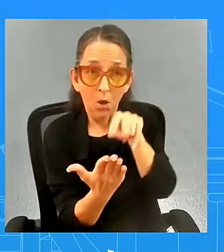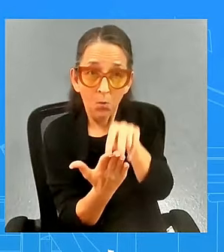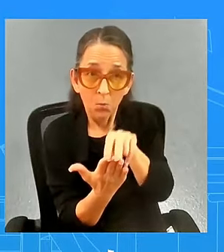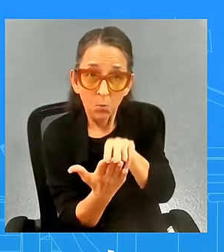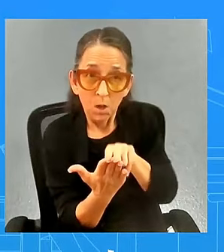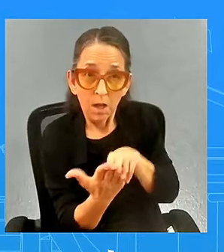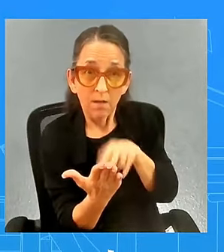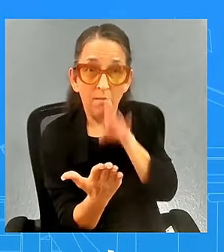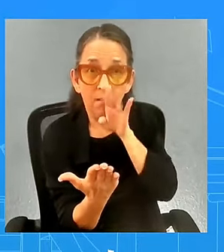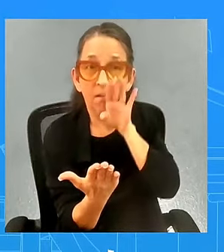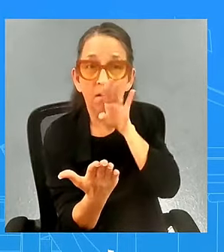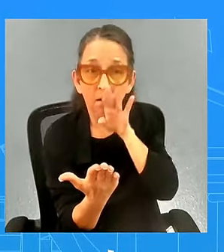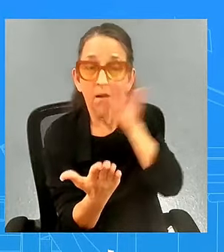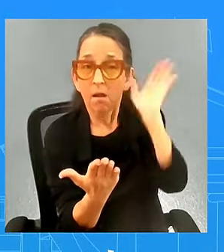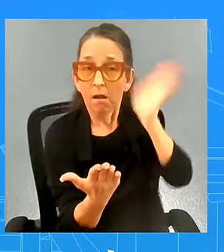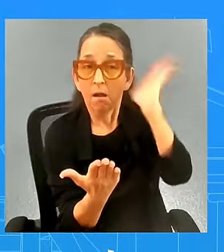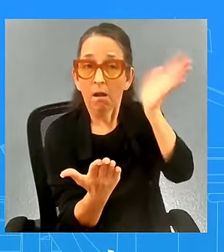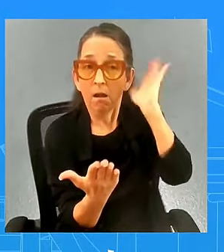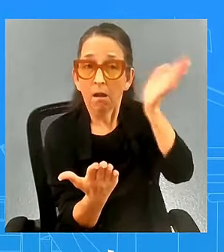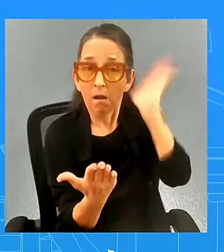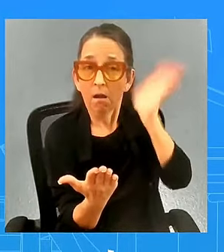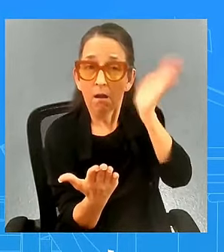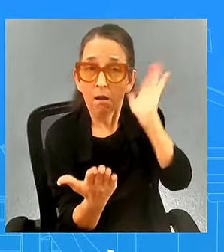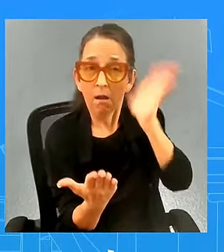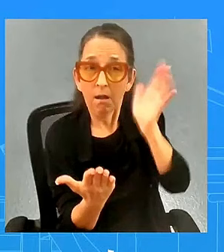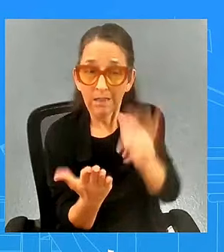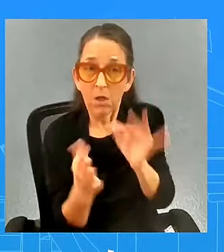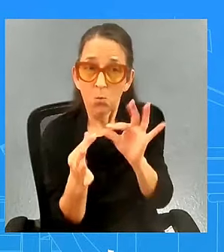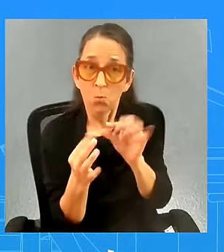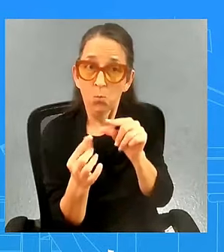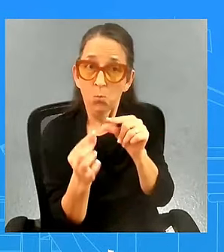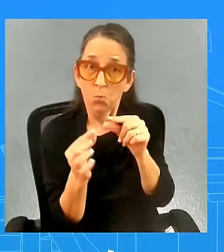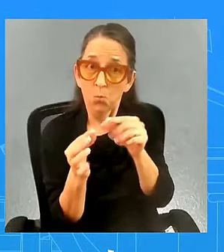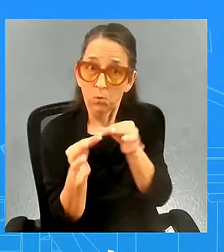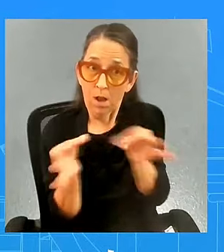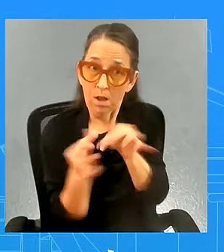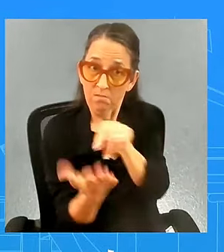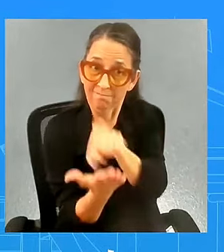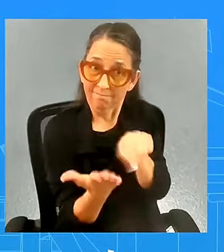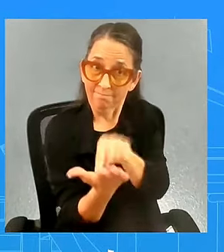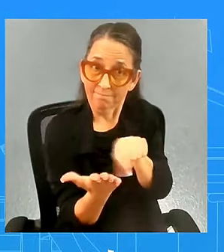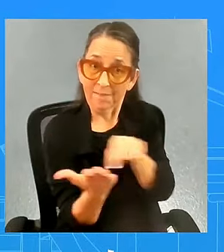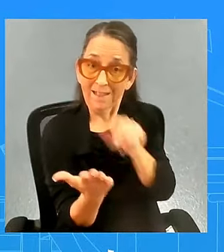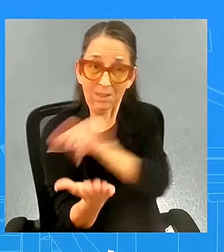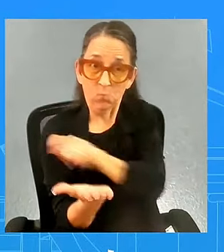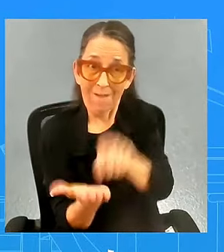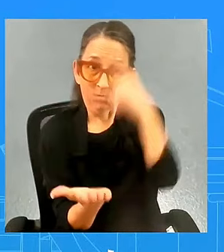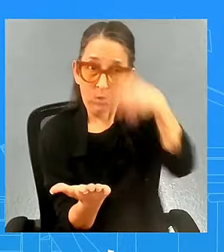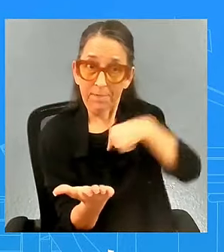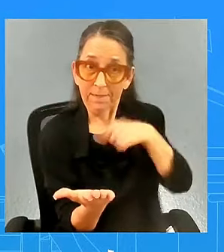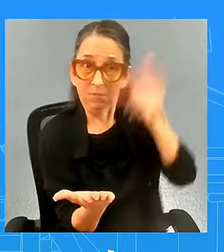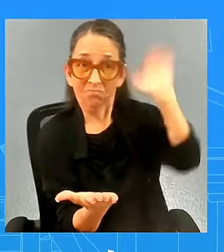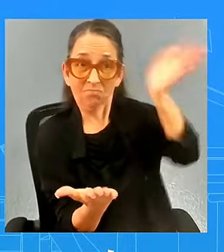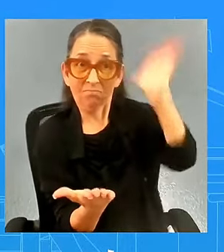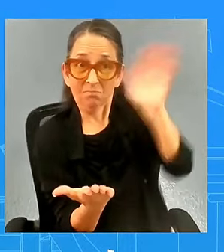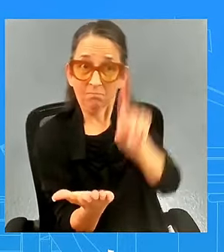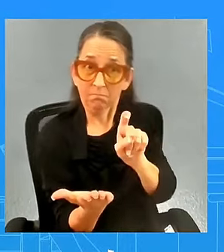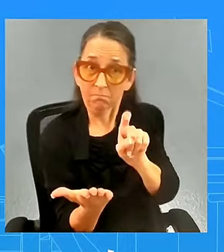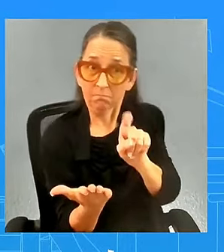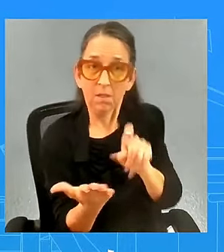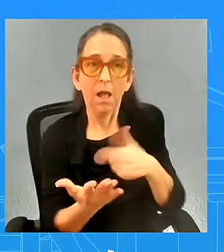did did were those comments written out for him in some form okay no i'm sorry go ahead no no no sorry